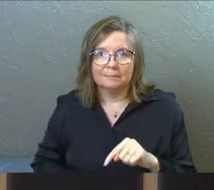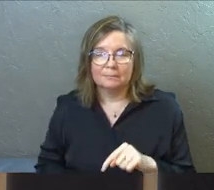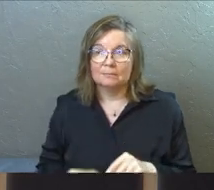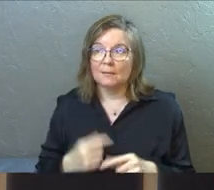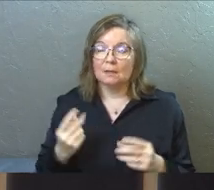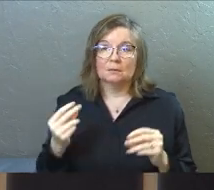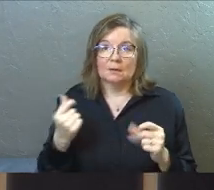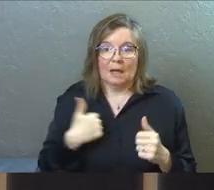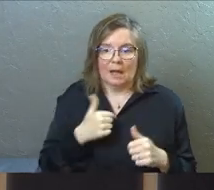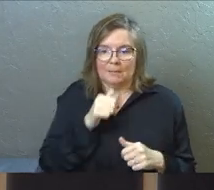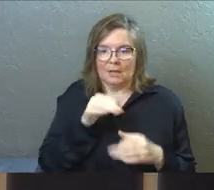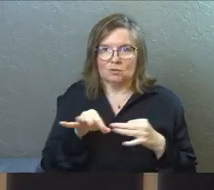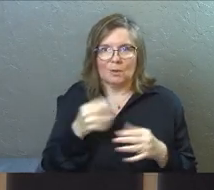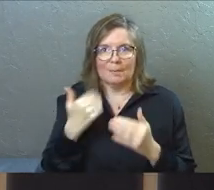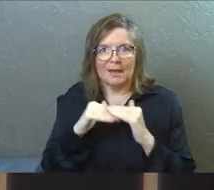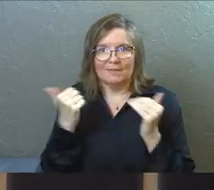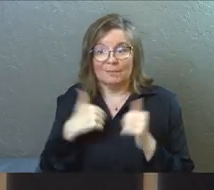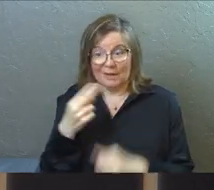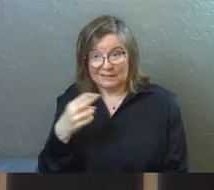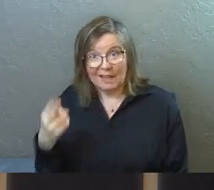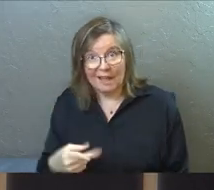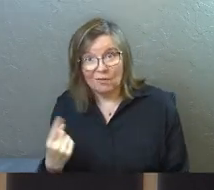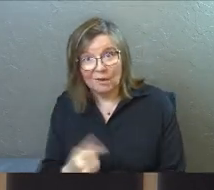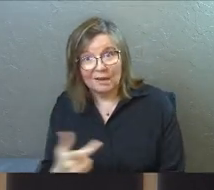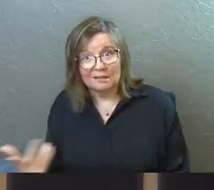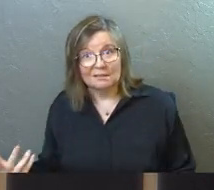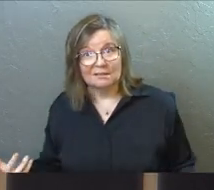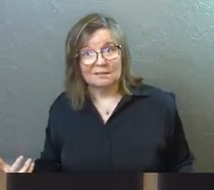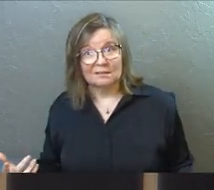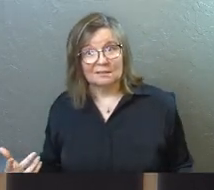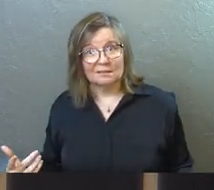And all of a sudden, I'm not describing heaven anymore. It's hell, right?